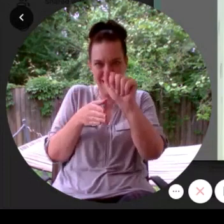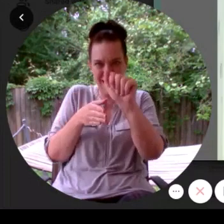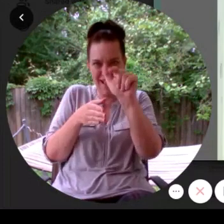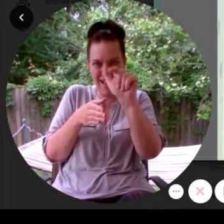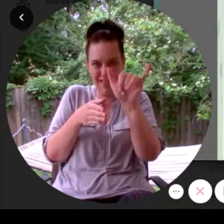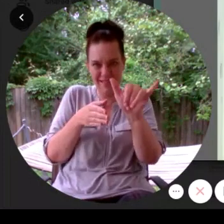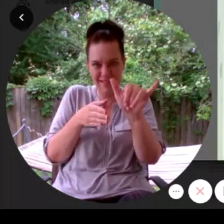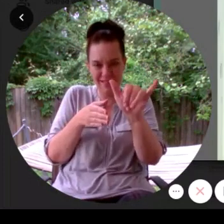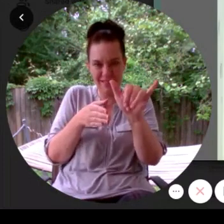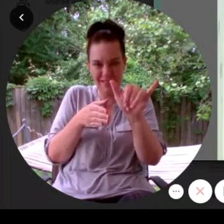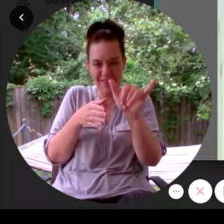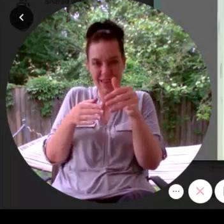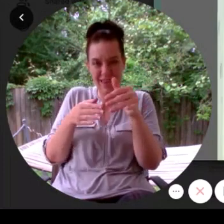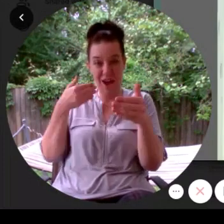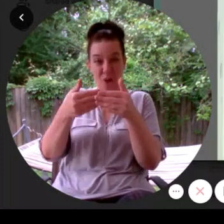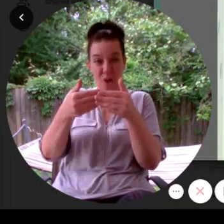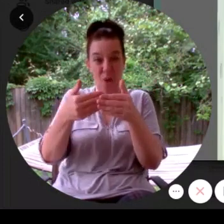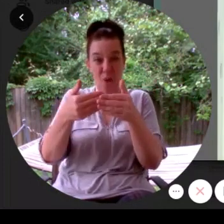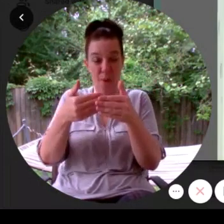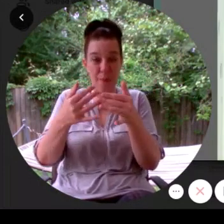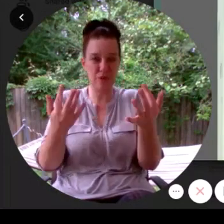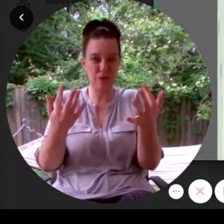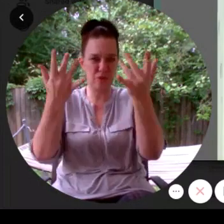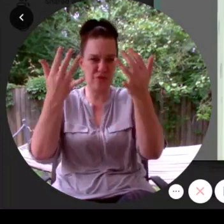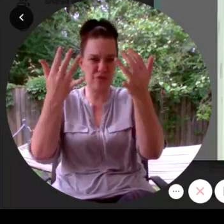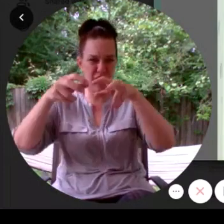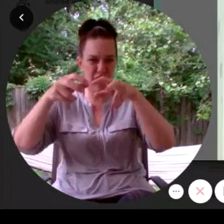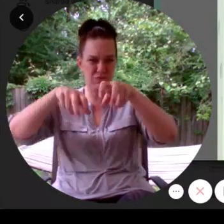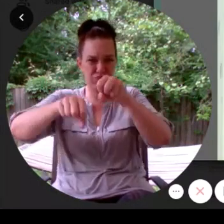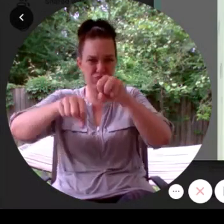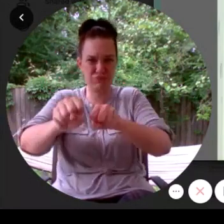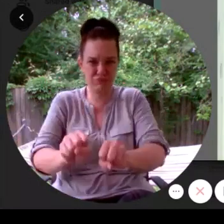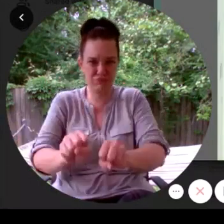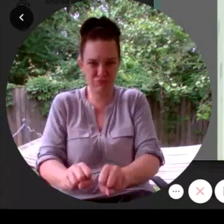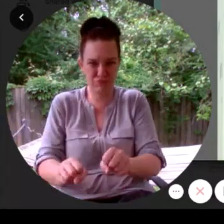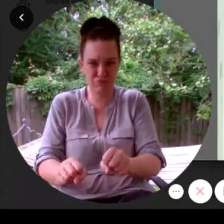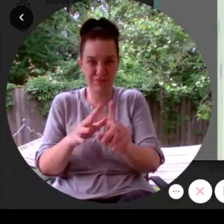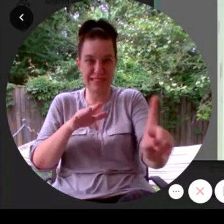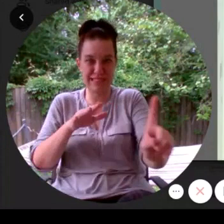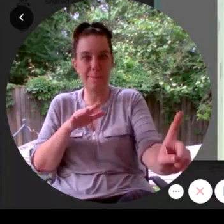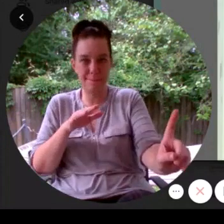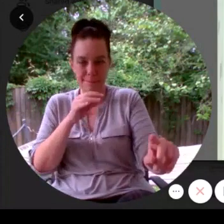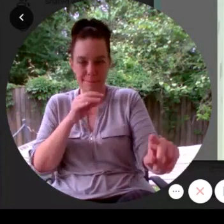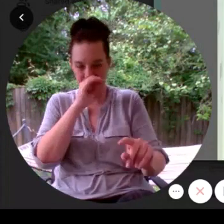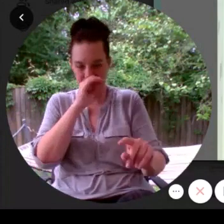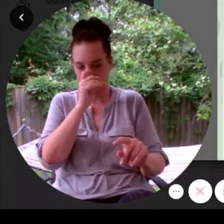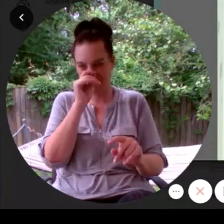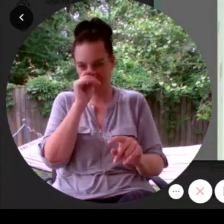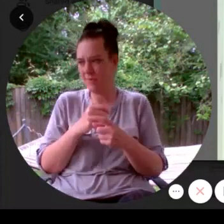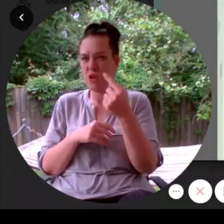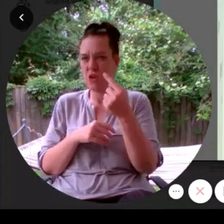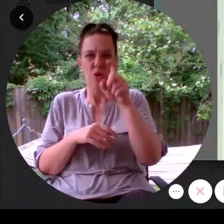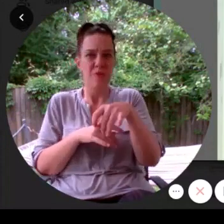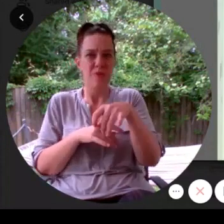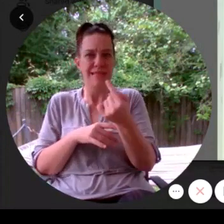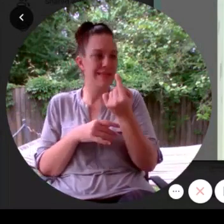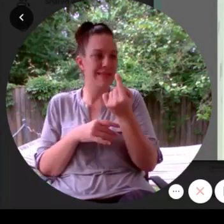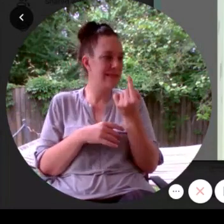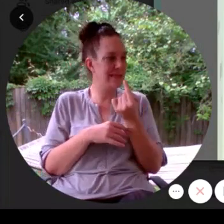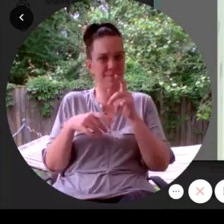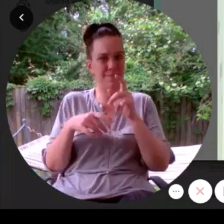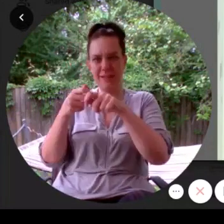to a fire escape before the thread ran down. Need something to tie it to, said Miles,